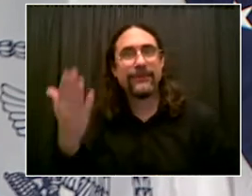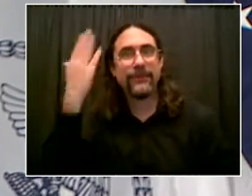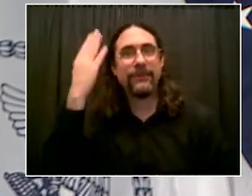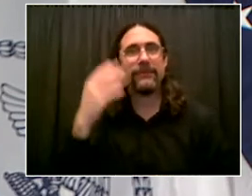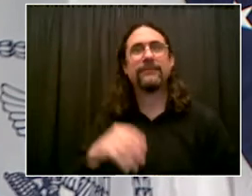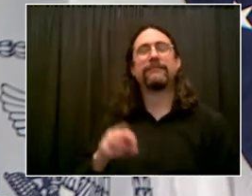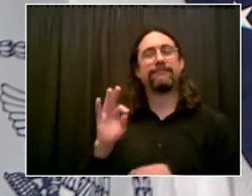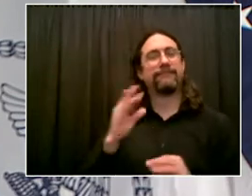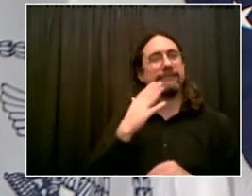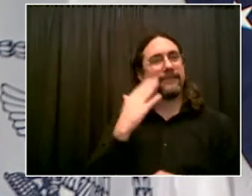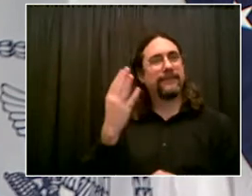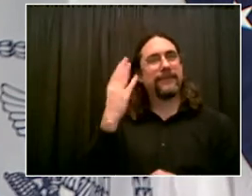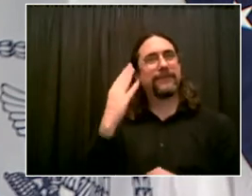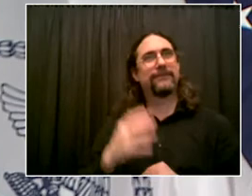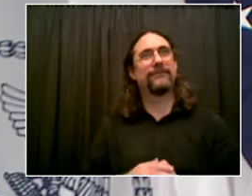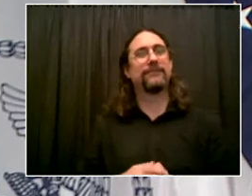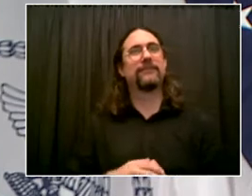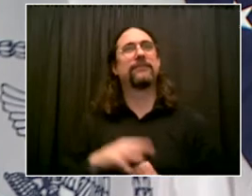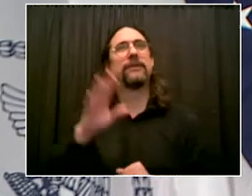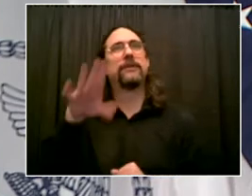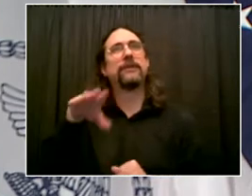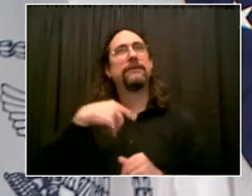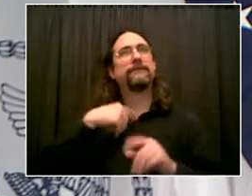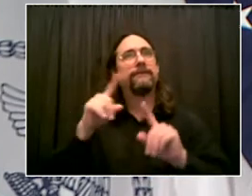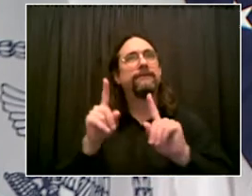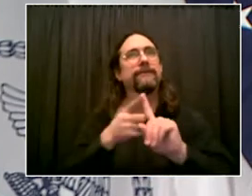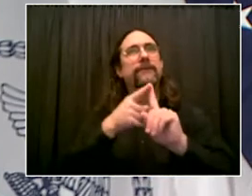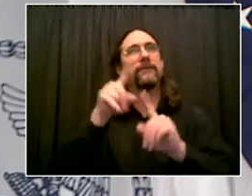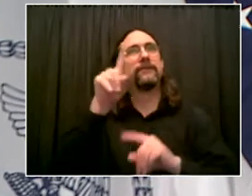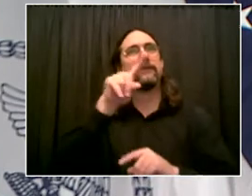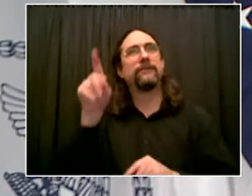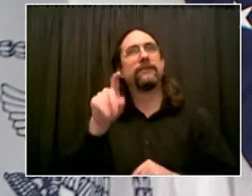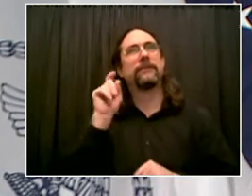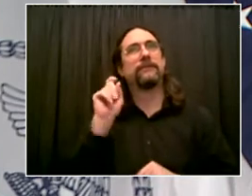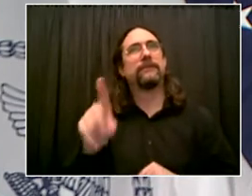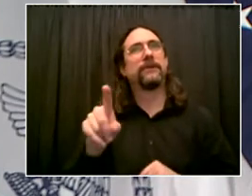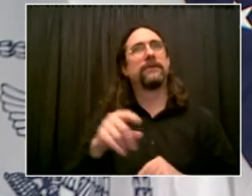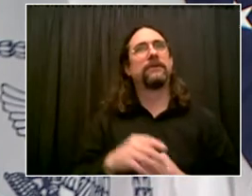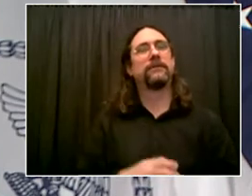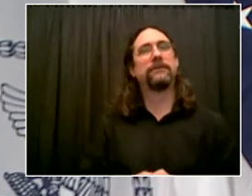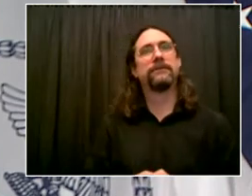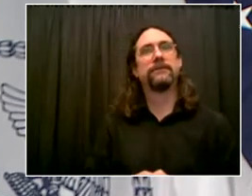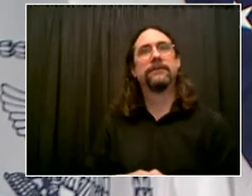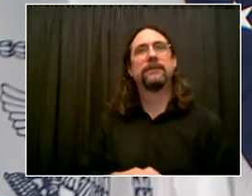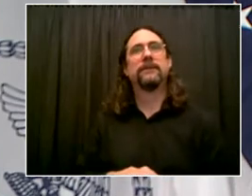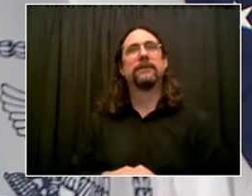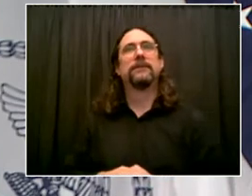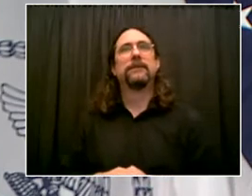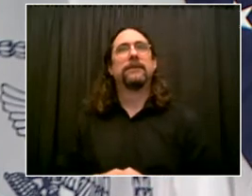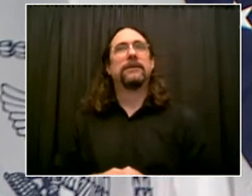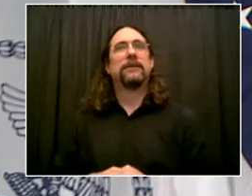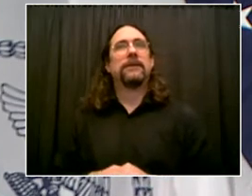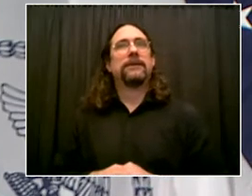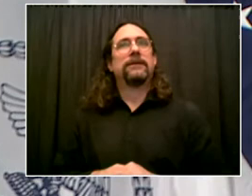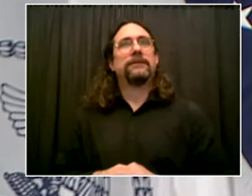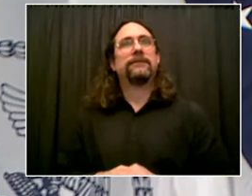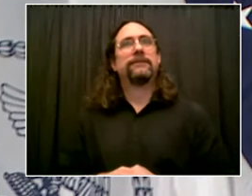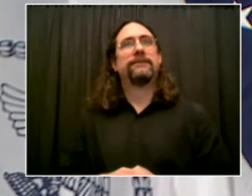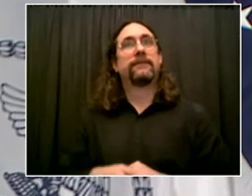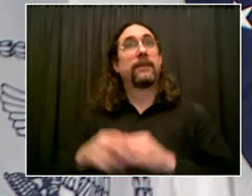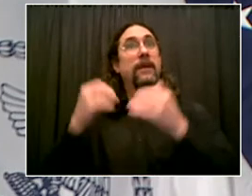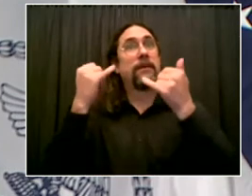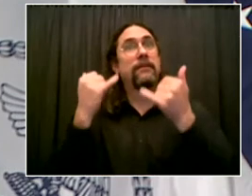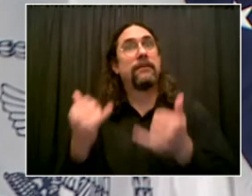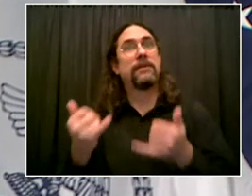you know, you are offering the intensive, the people who are going to vaccinated right now, but people like you, me and others who